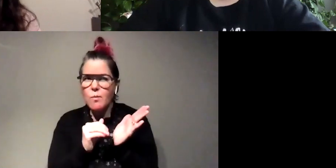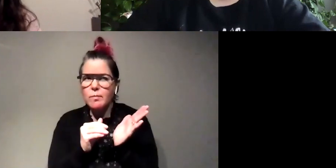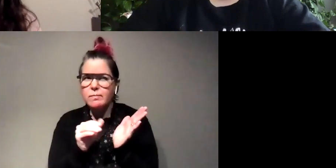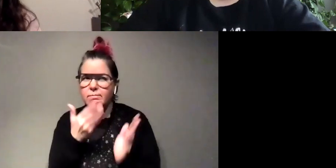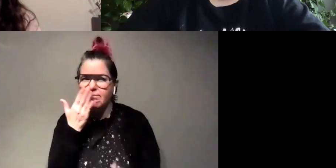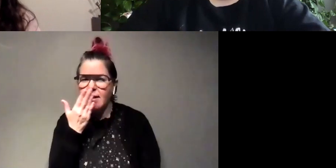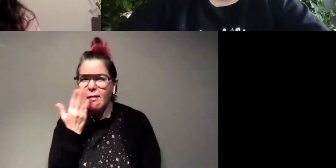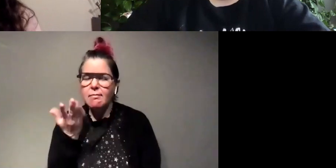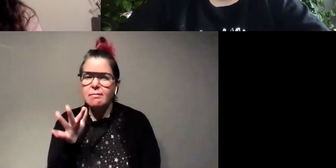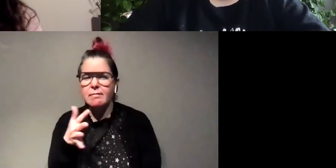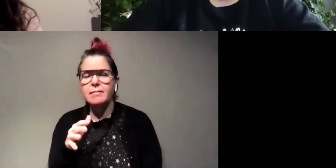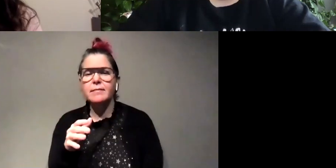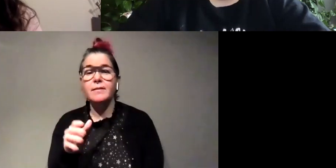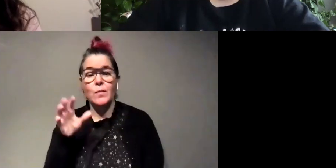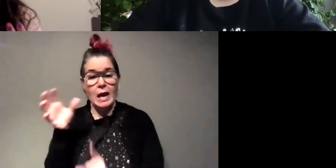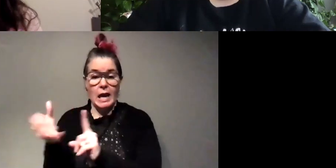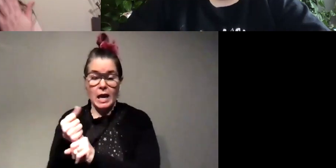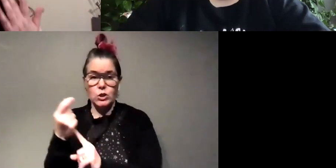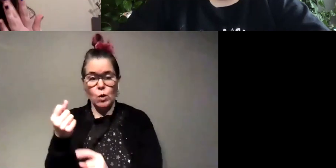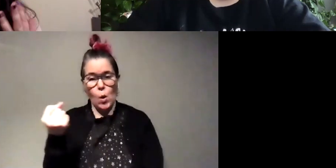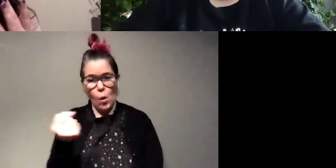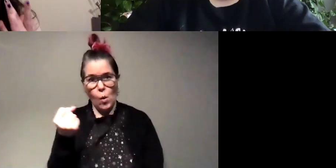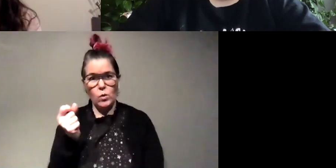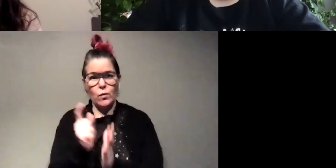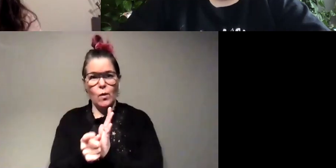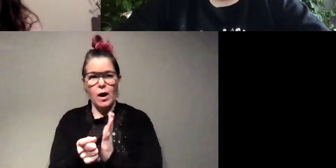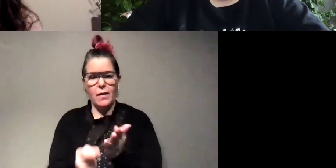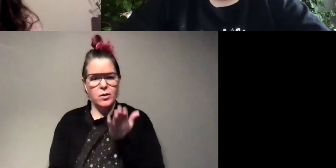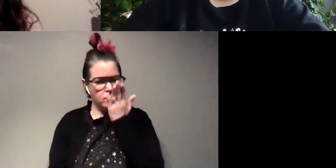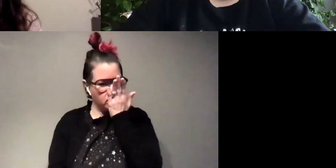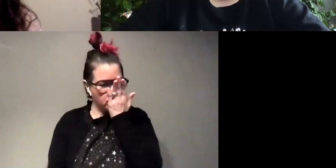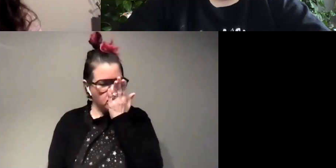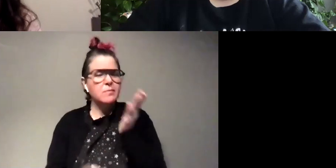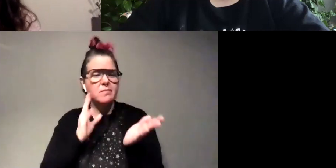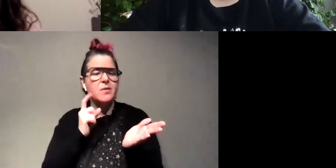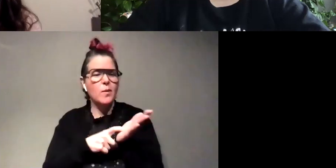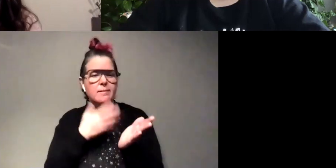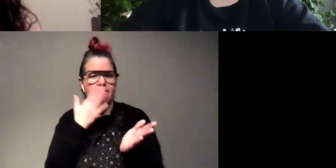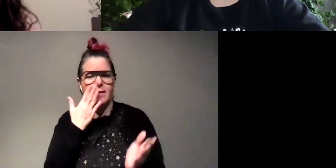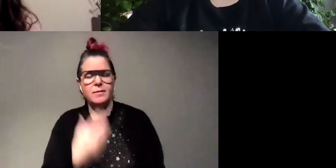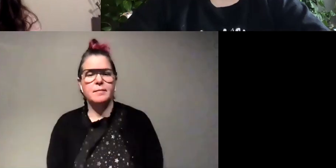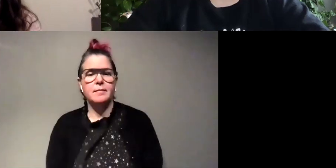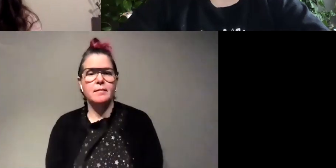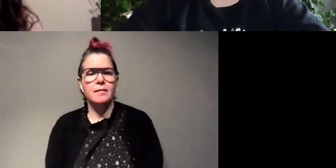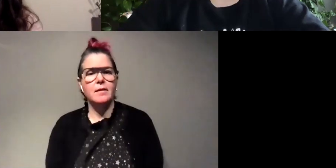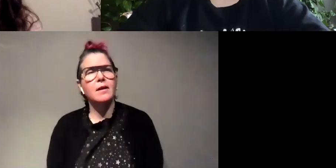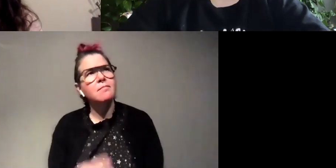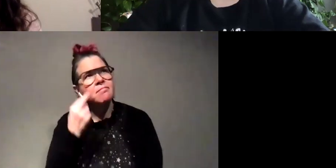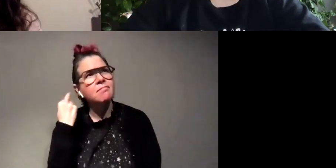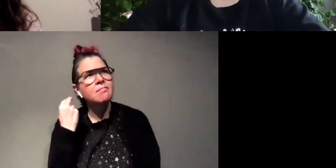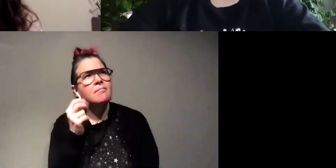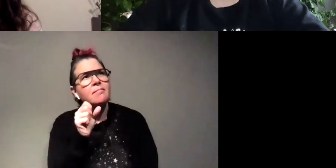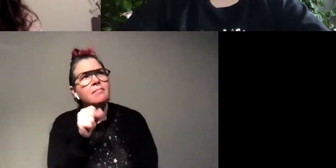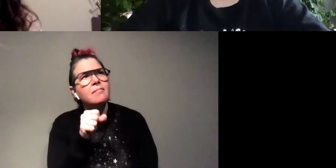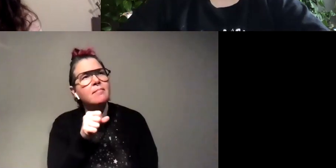yeah if you catch a firefly and like are holding it for a while and then you smell your hands you know what that smells like yeah i am gonna